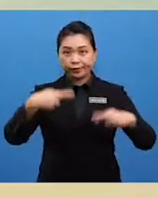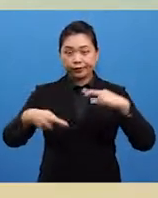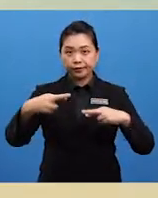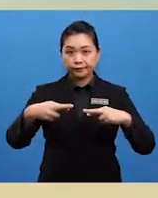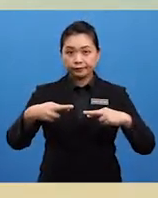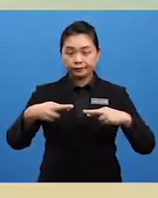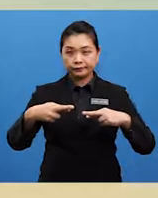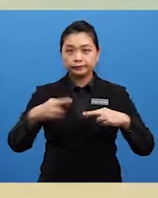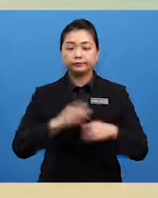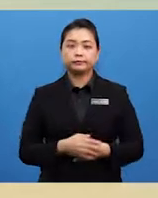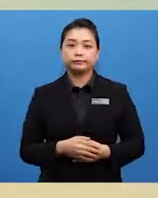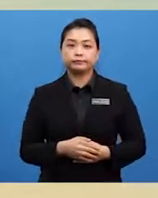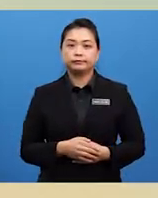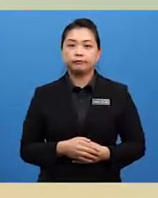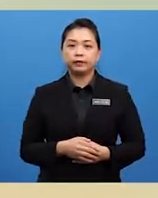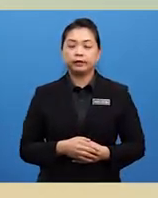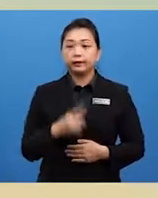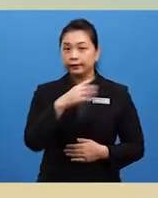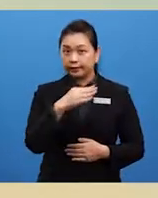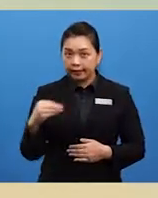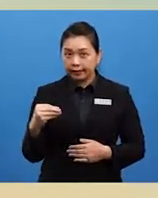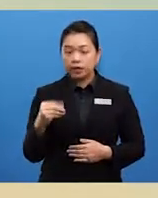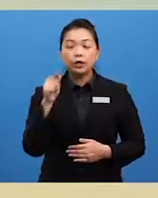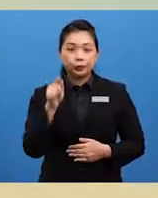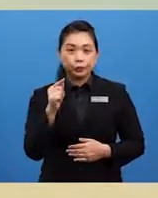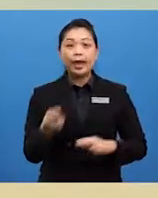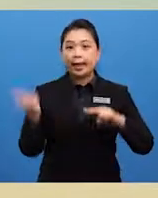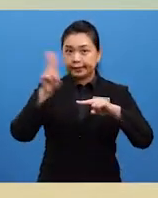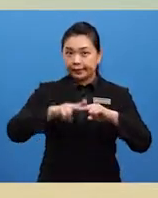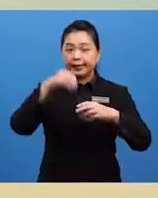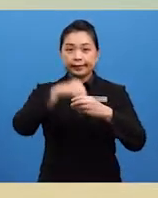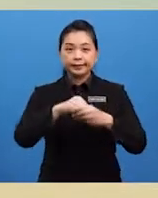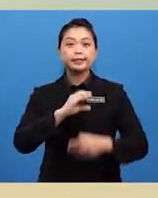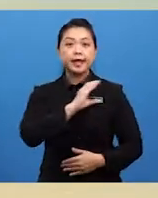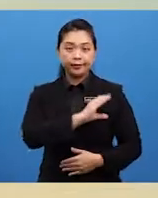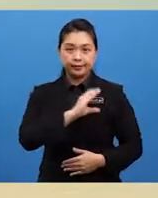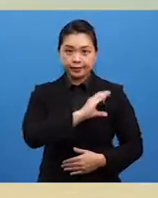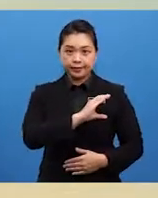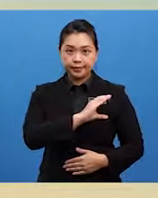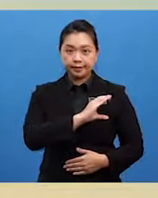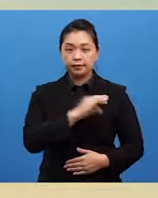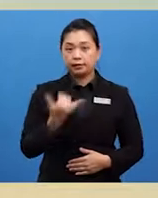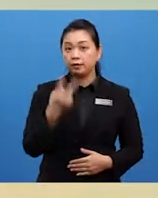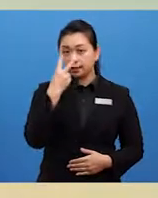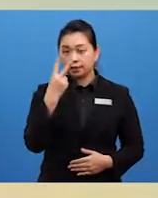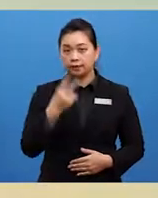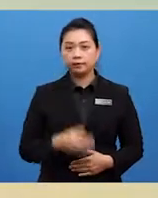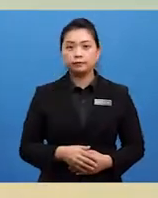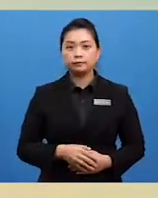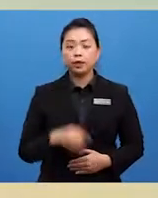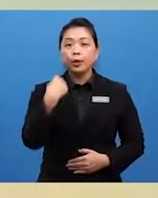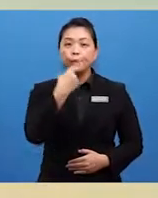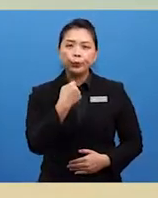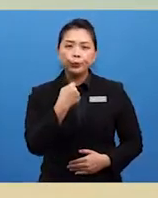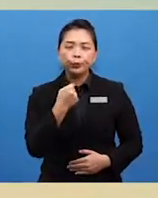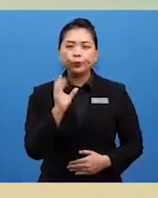Then, you add in the characters. Let's see. Who could